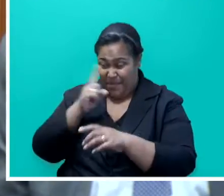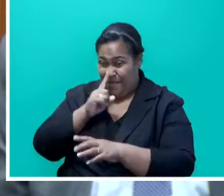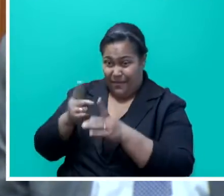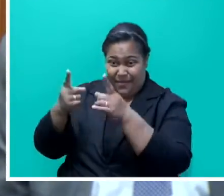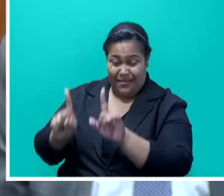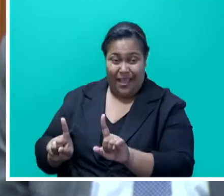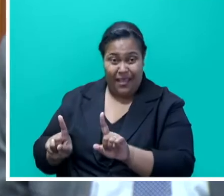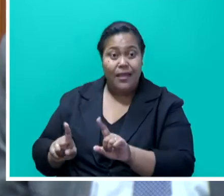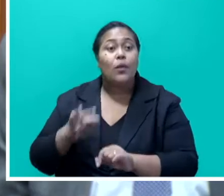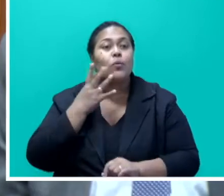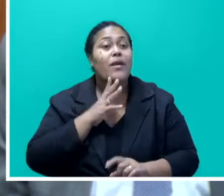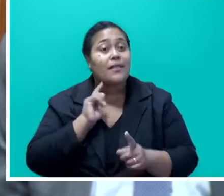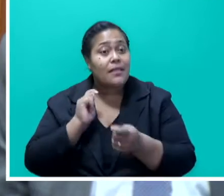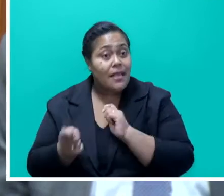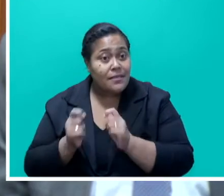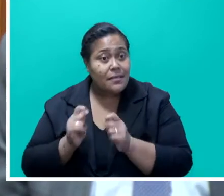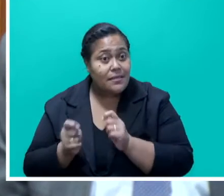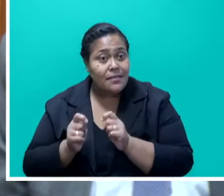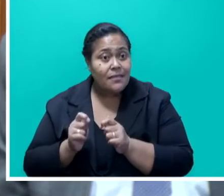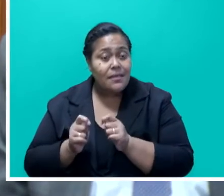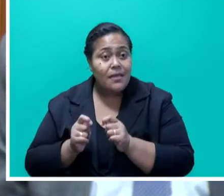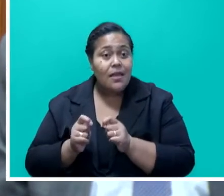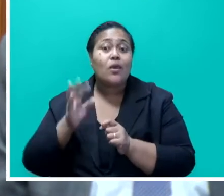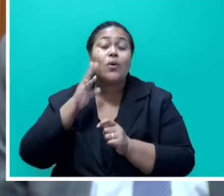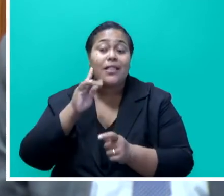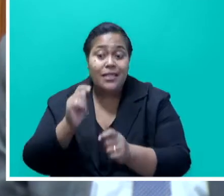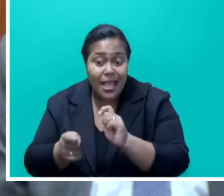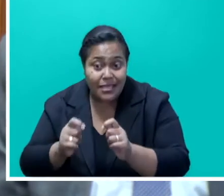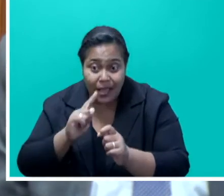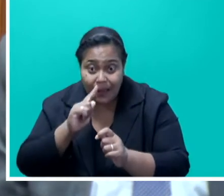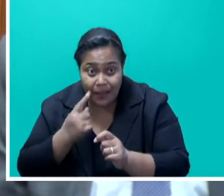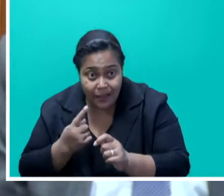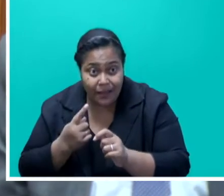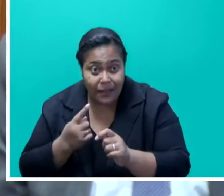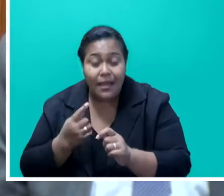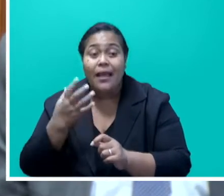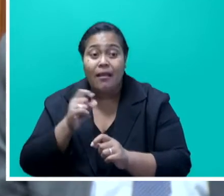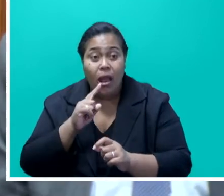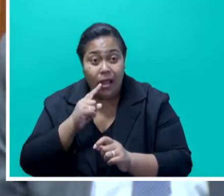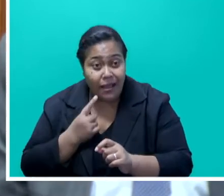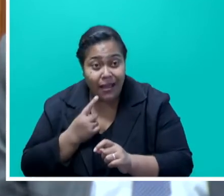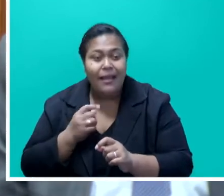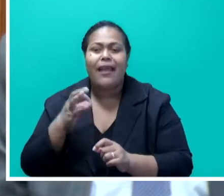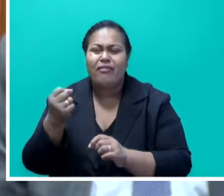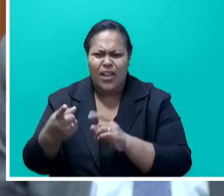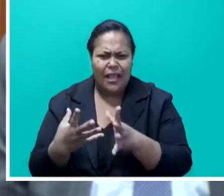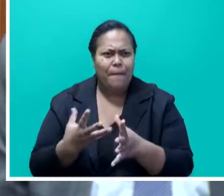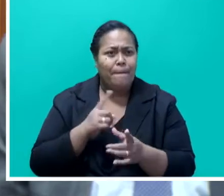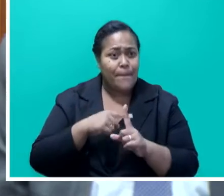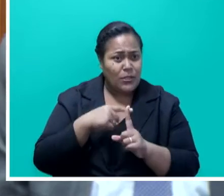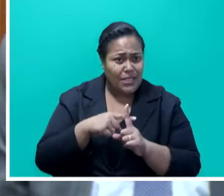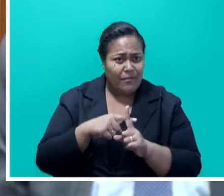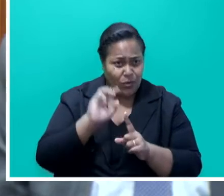when they're tested, and that comes out as positive, for those that we do not know yet that are positive, they are then